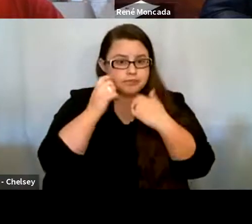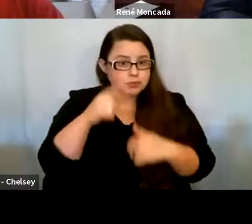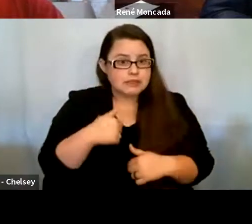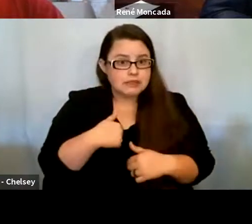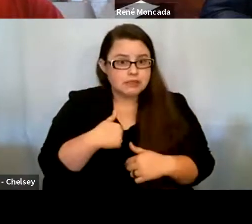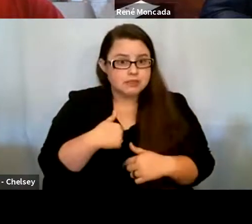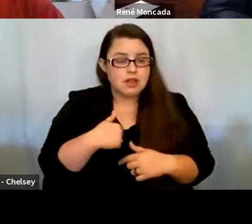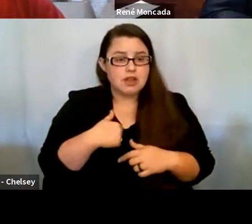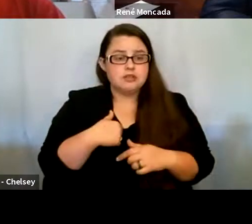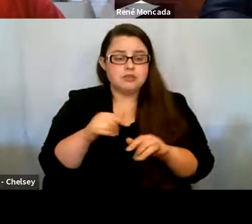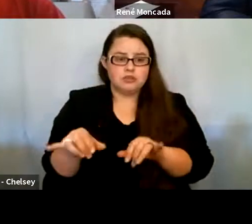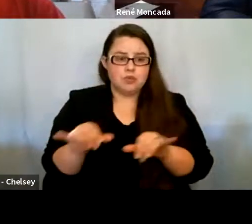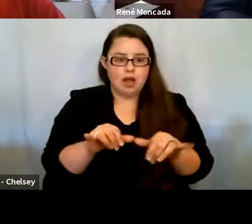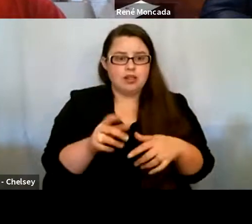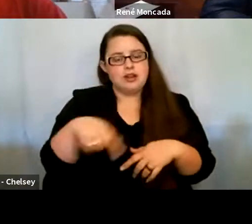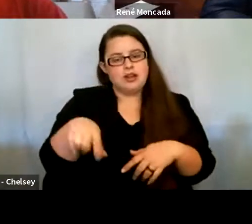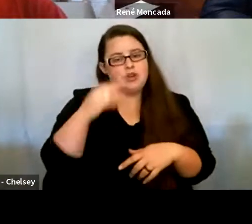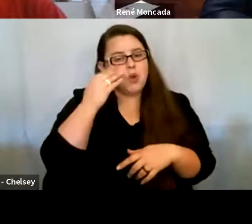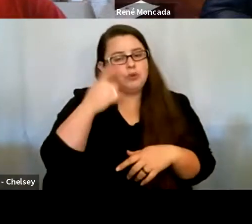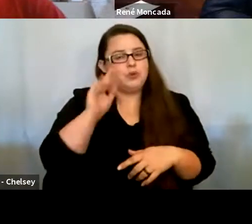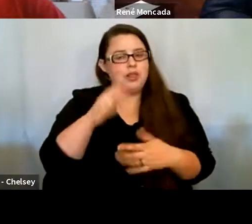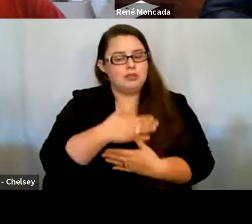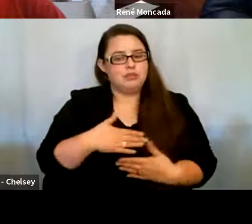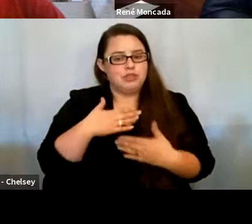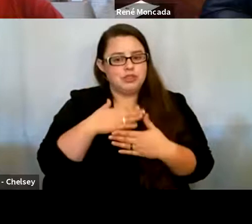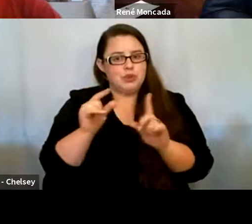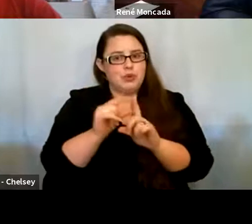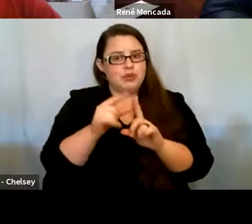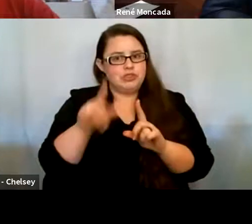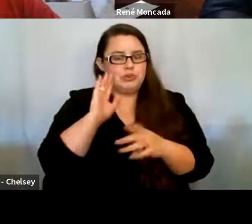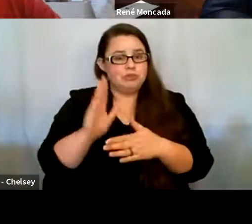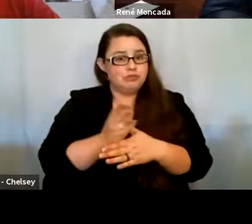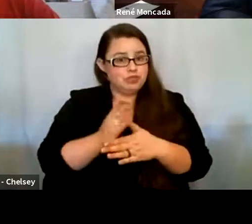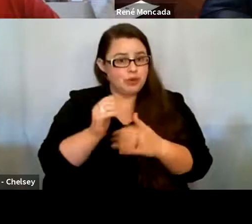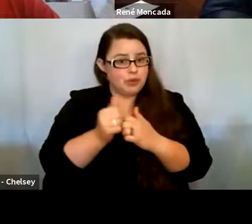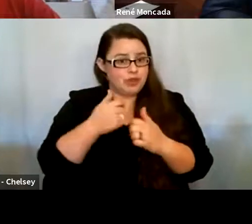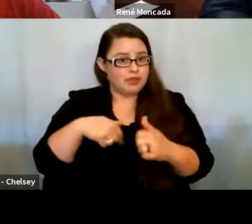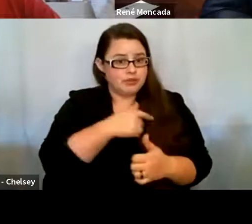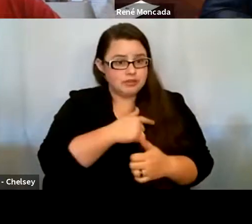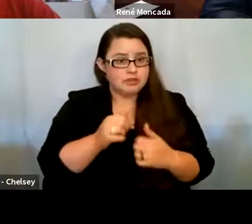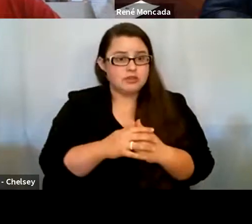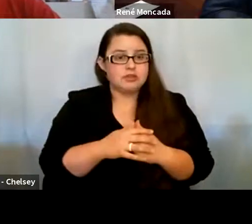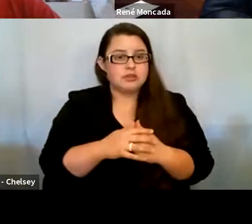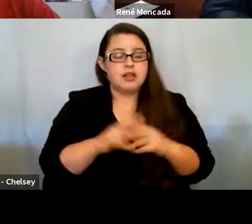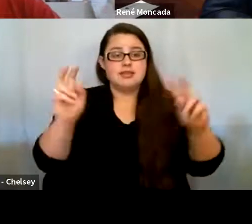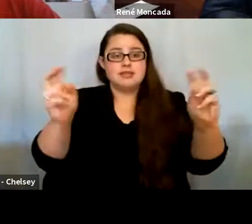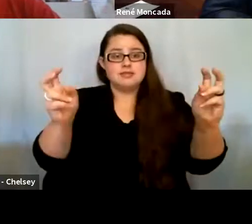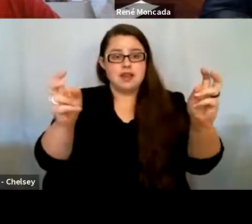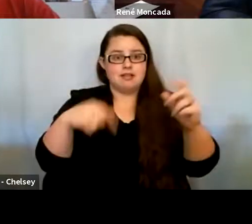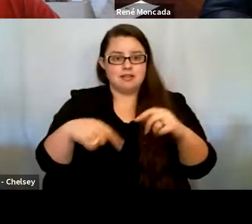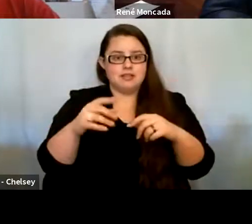as well as I know that you will appreciate the words that she's going to share with us. The title of this